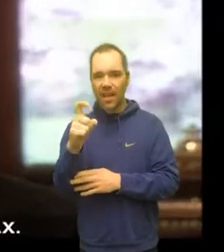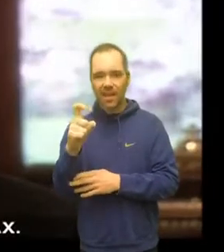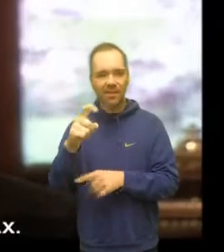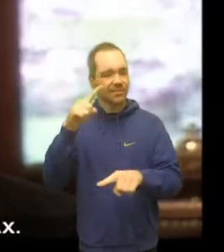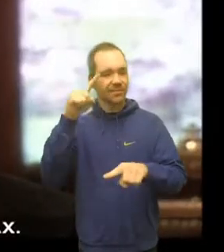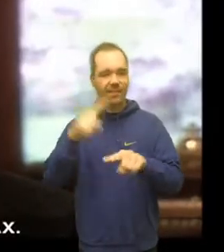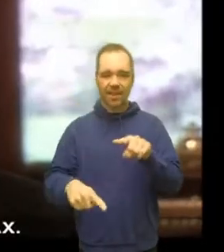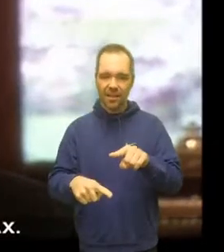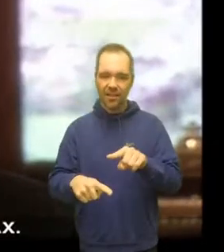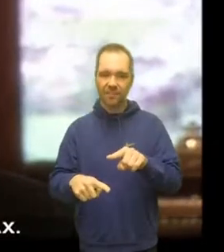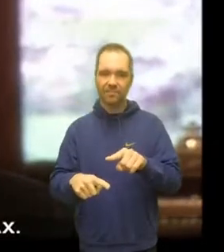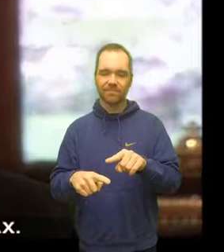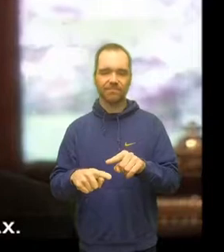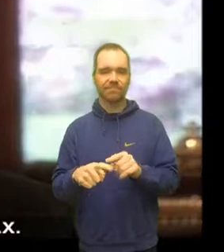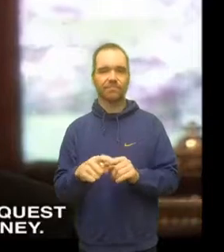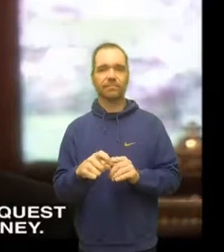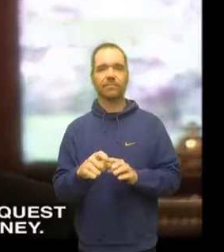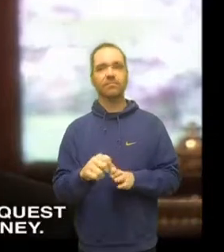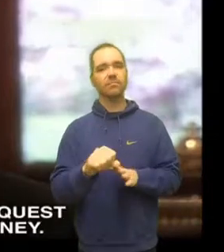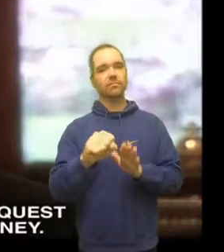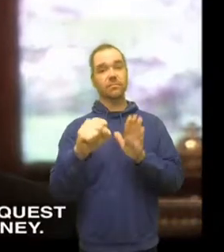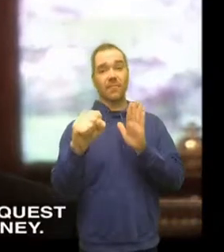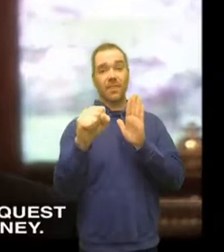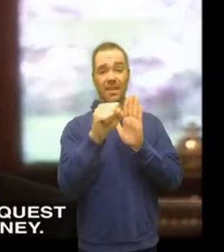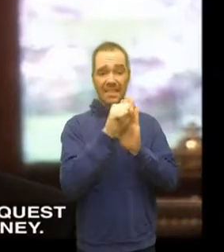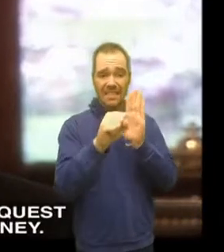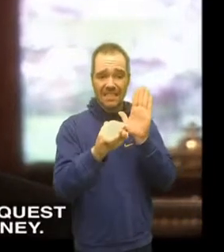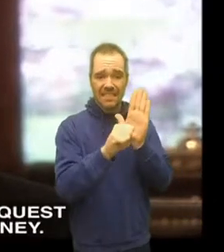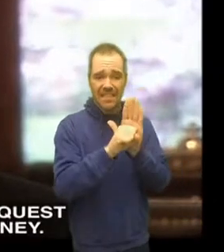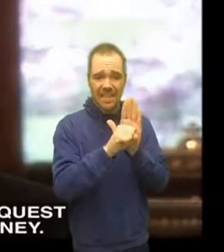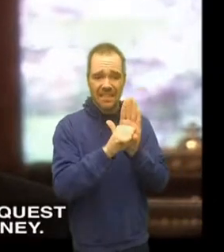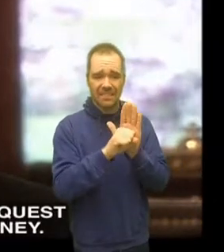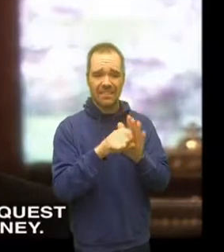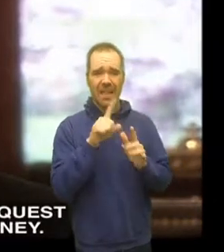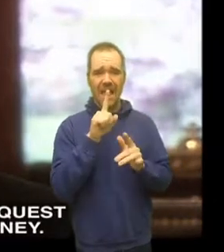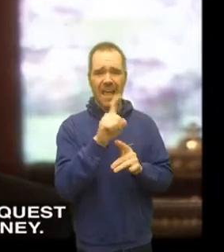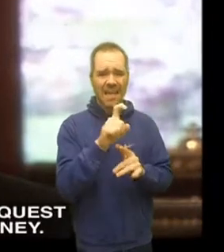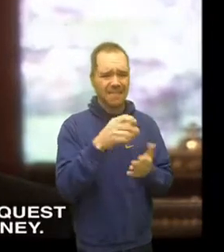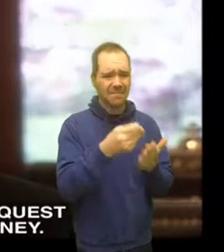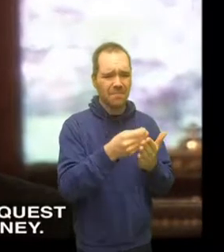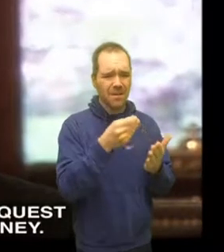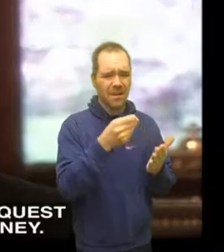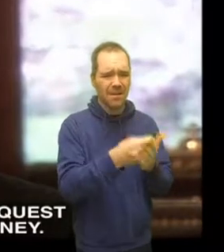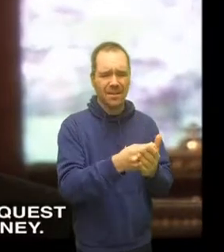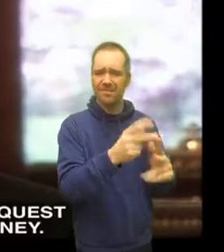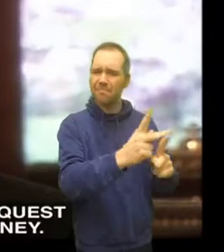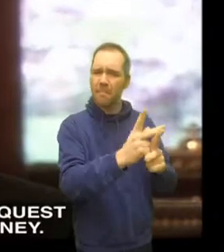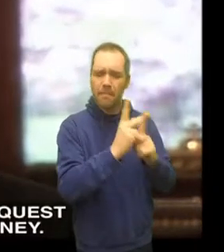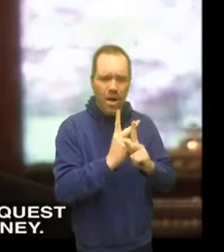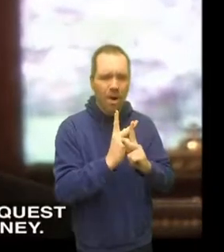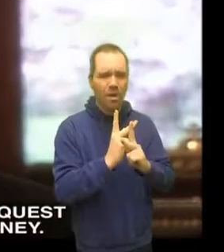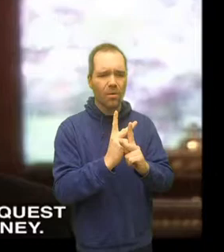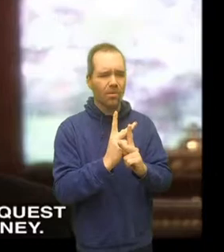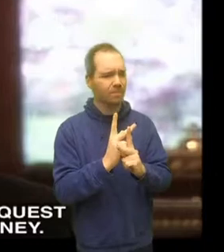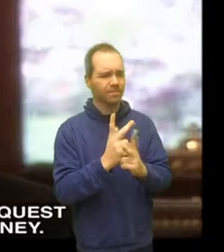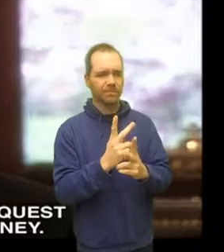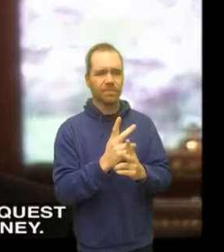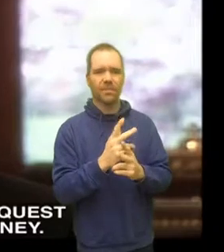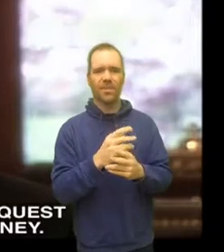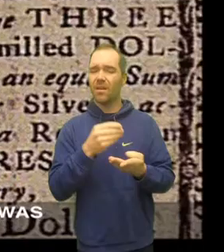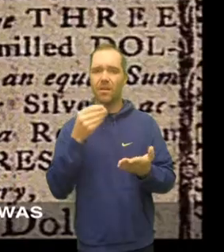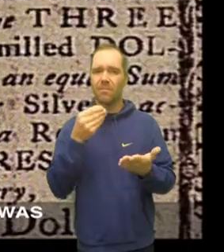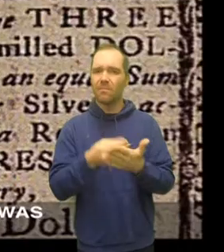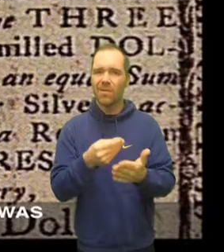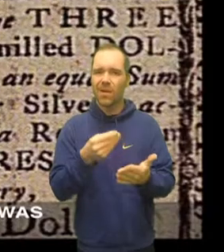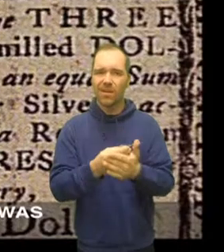that's easy to say it had no ability to tax it all it could do was request the states to give